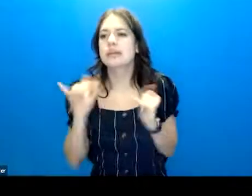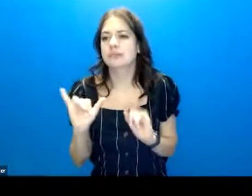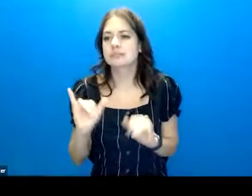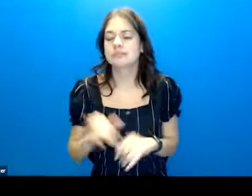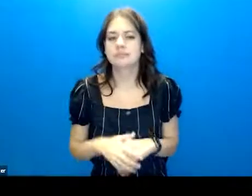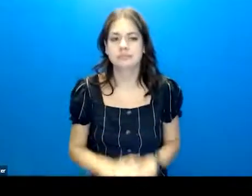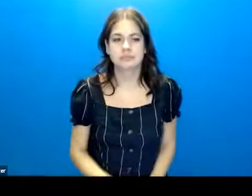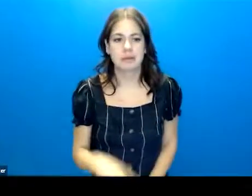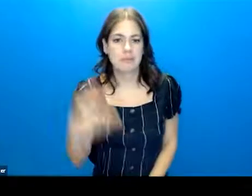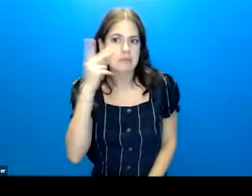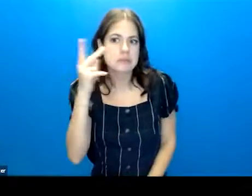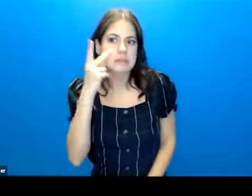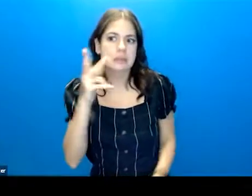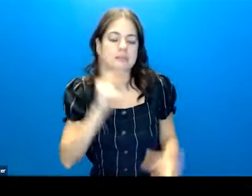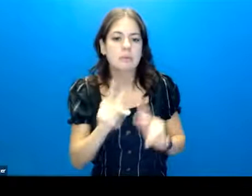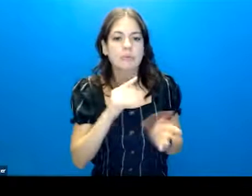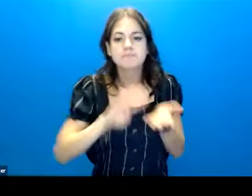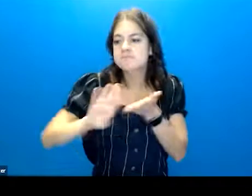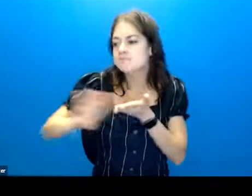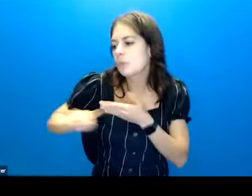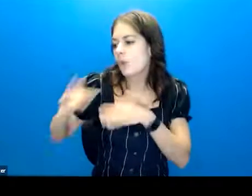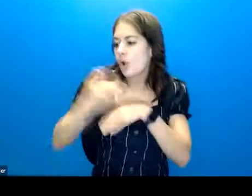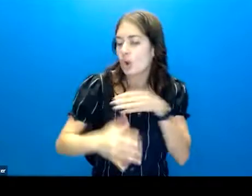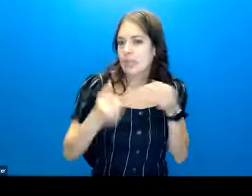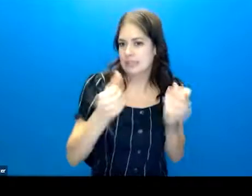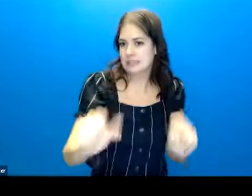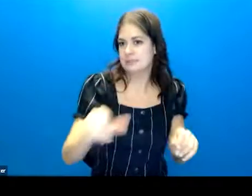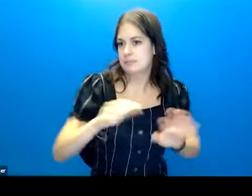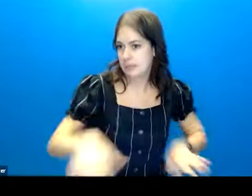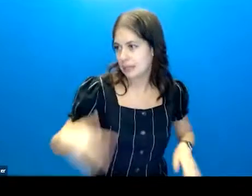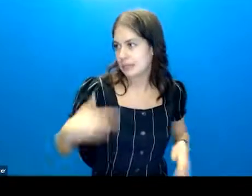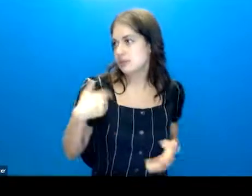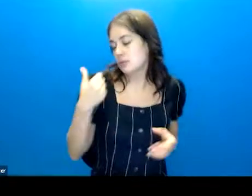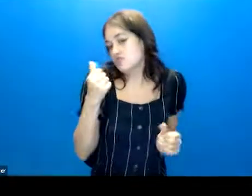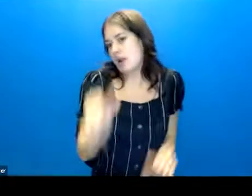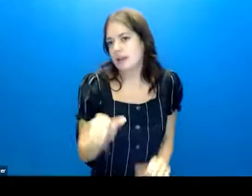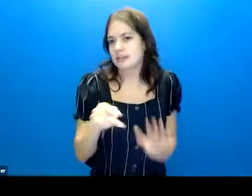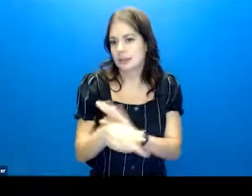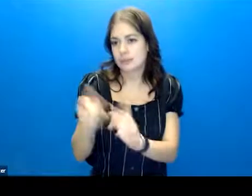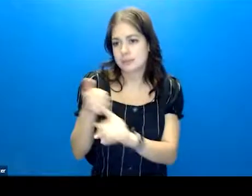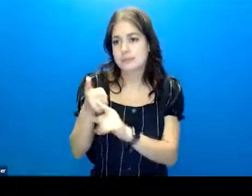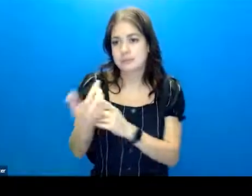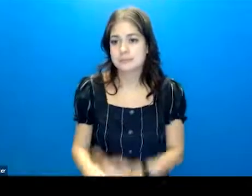I've seen lots of people dismiss early attempts by kids who are trying to end their life.